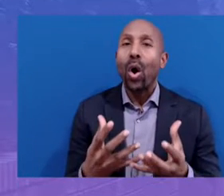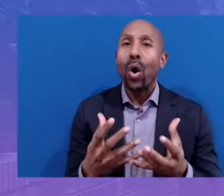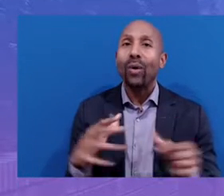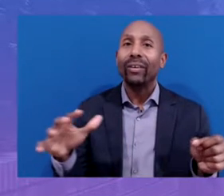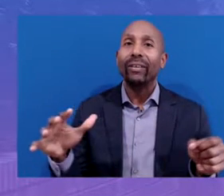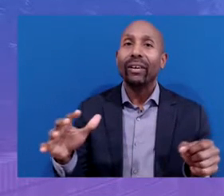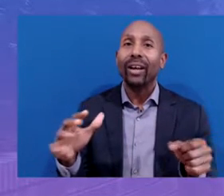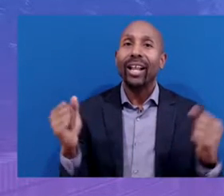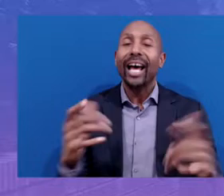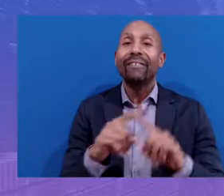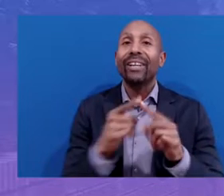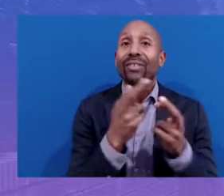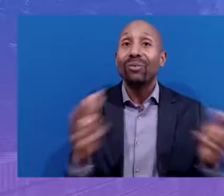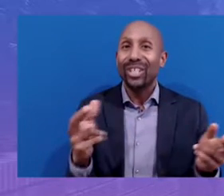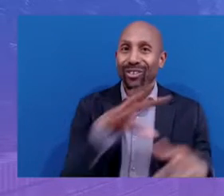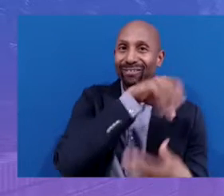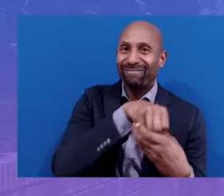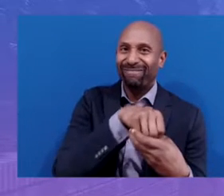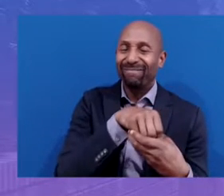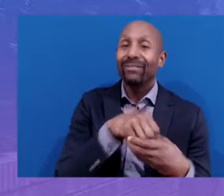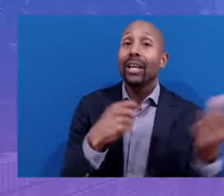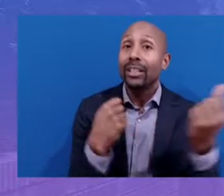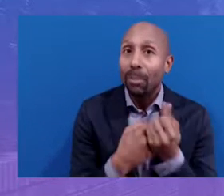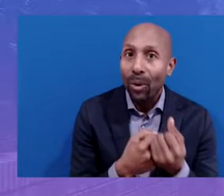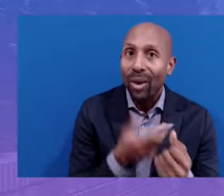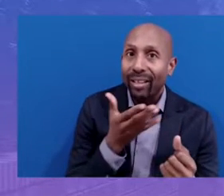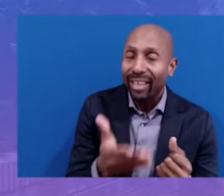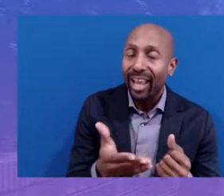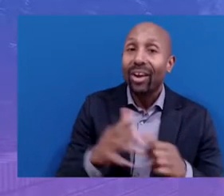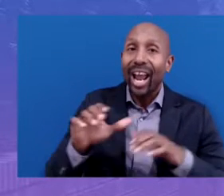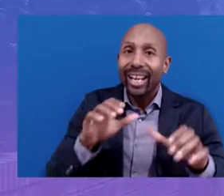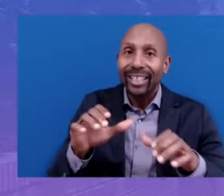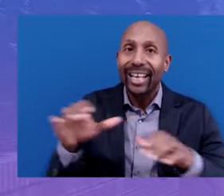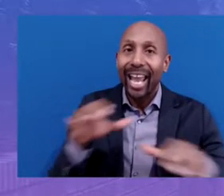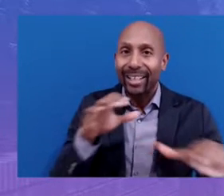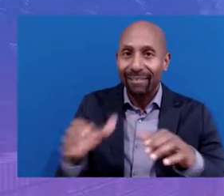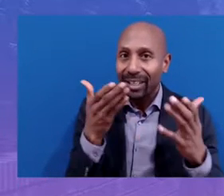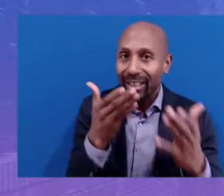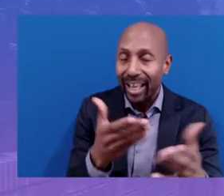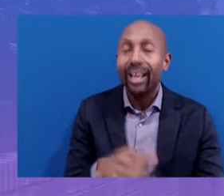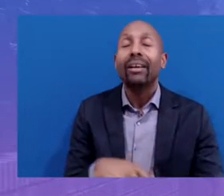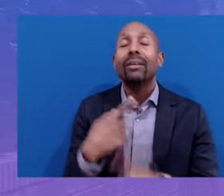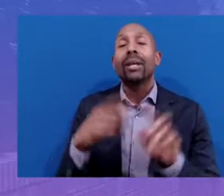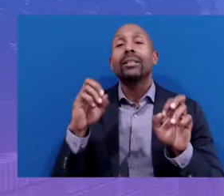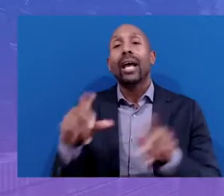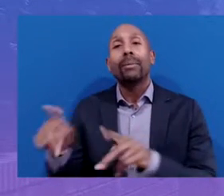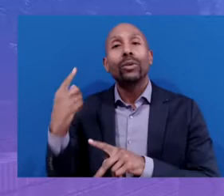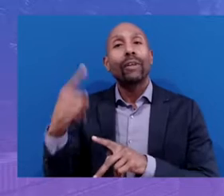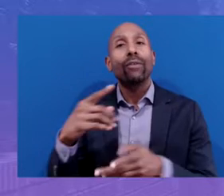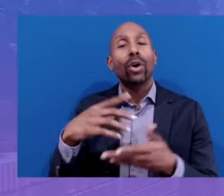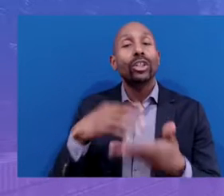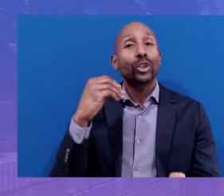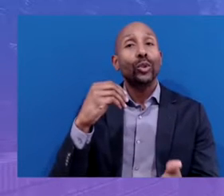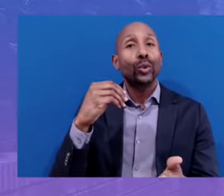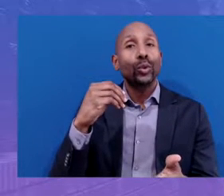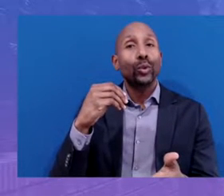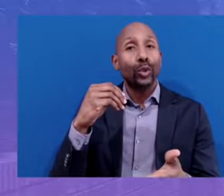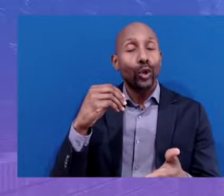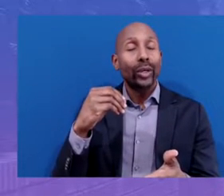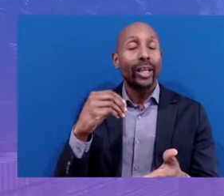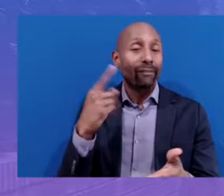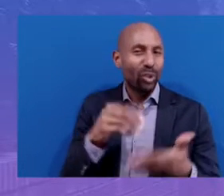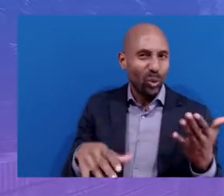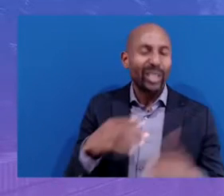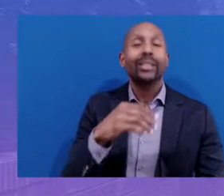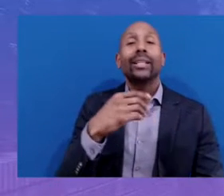a whole set of resources, supports, activities, and opportunities for student learning and student